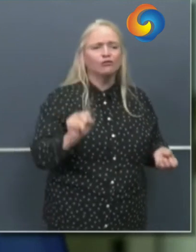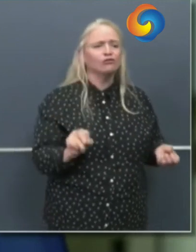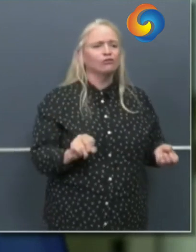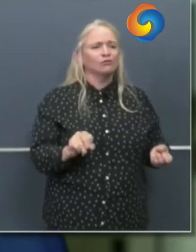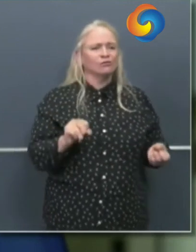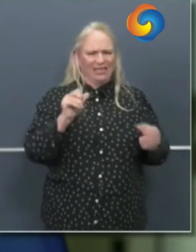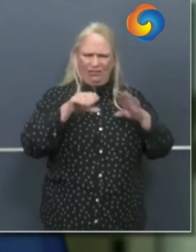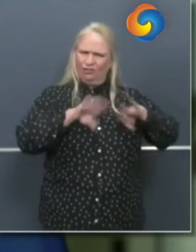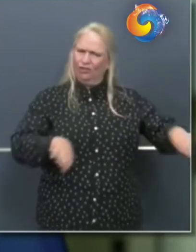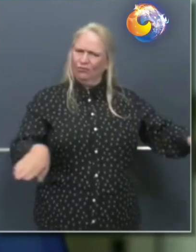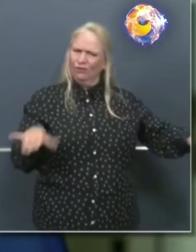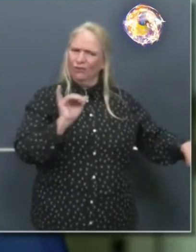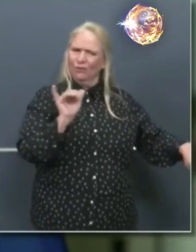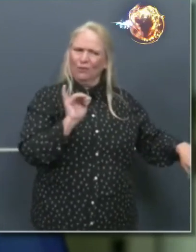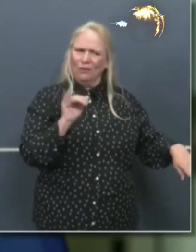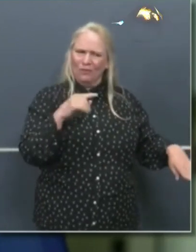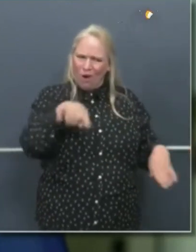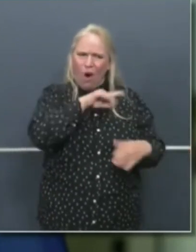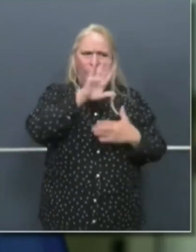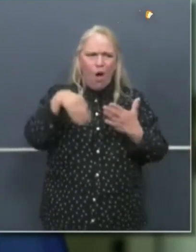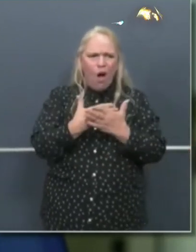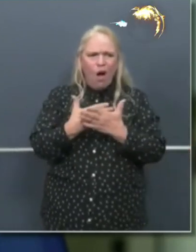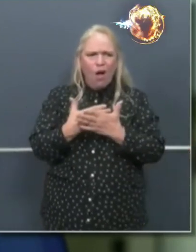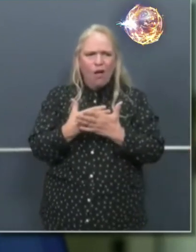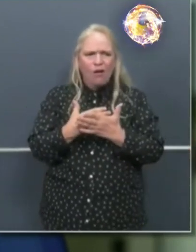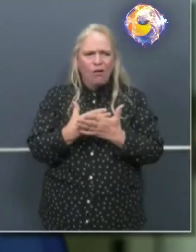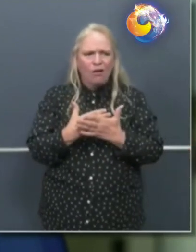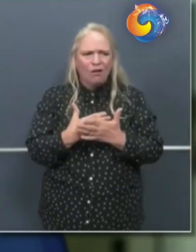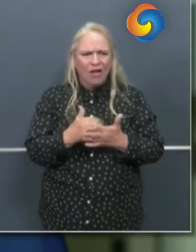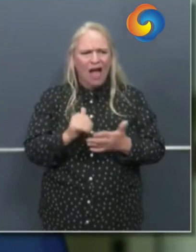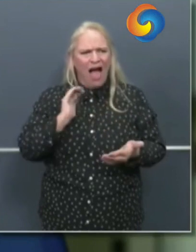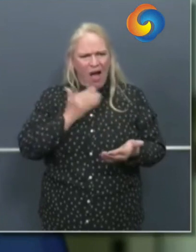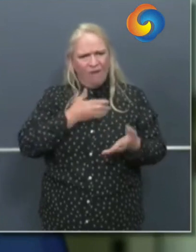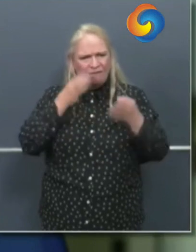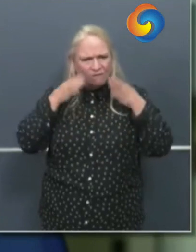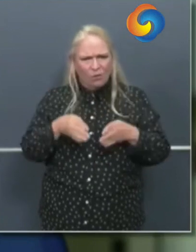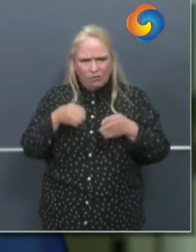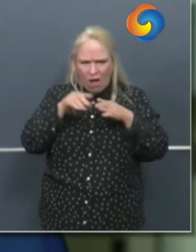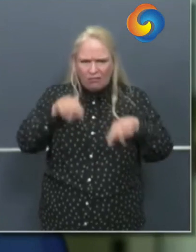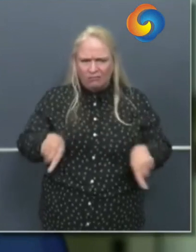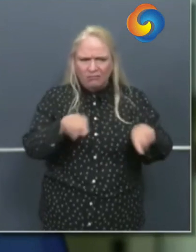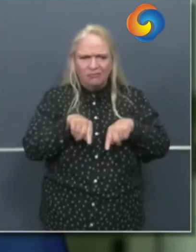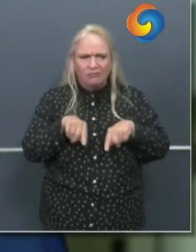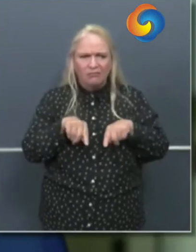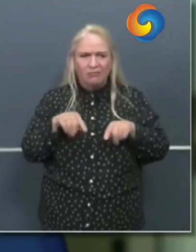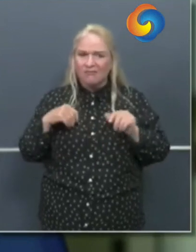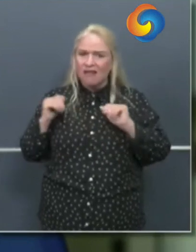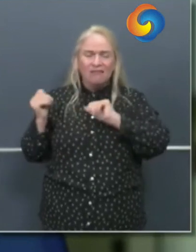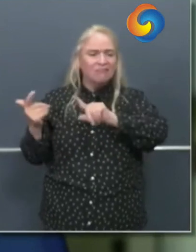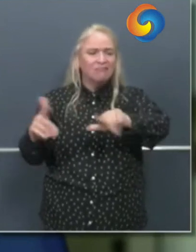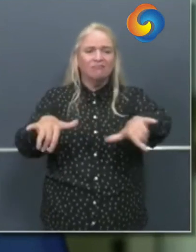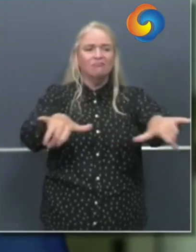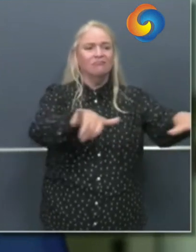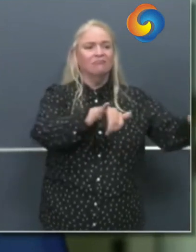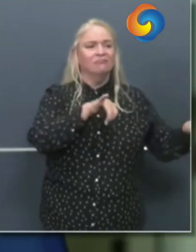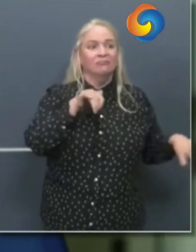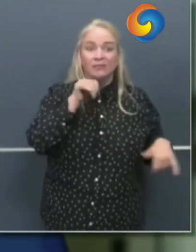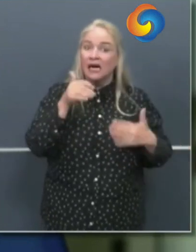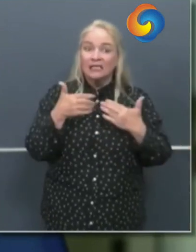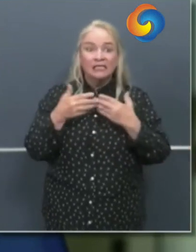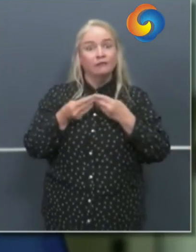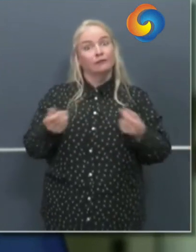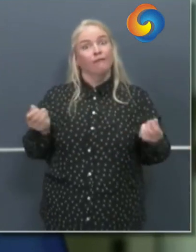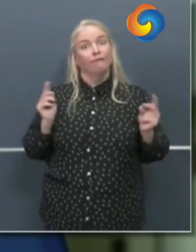uh and obviously we have a lot of work to do as a society uh to mitigate the spread of this disease that will be